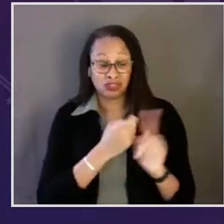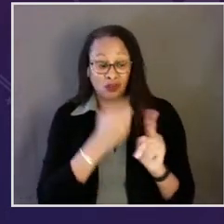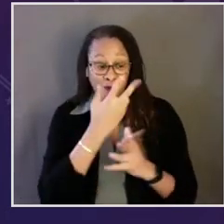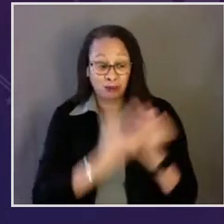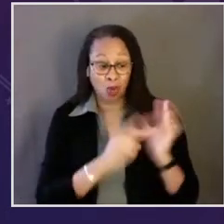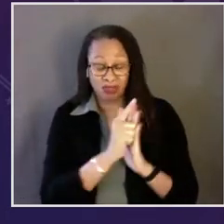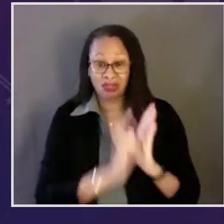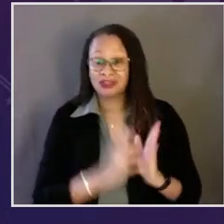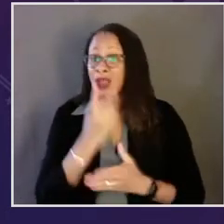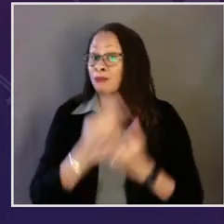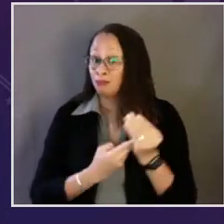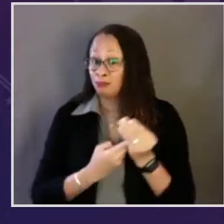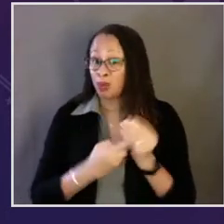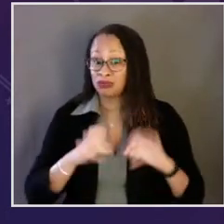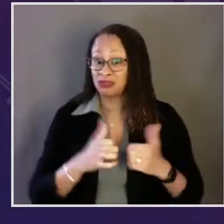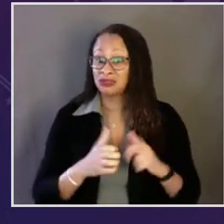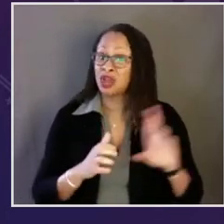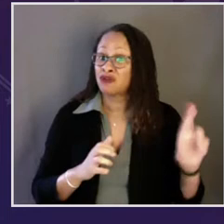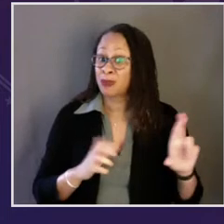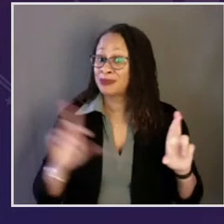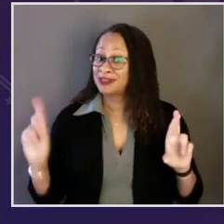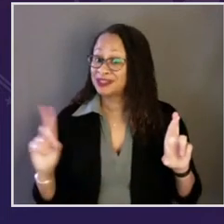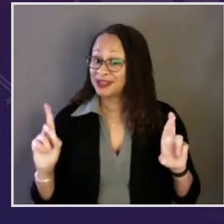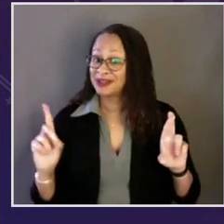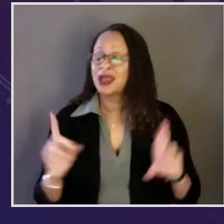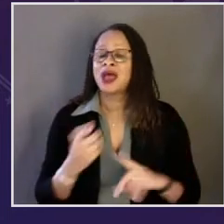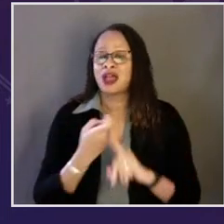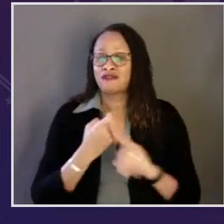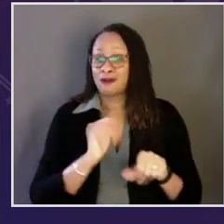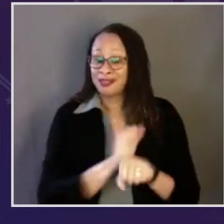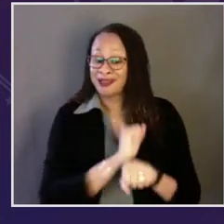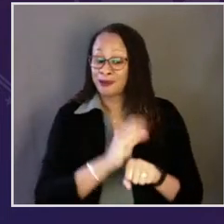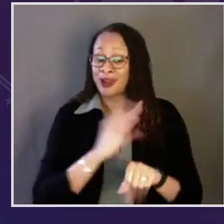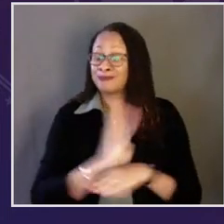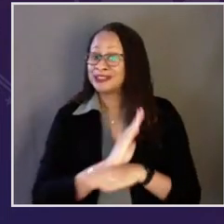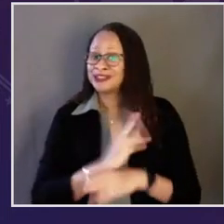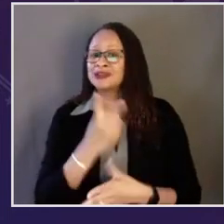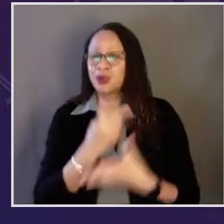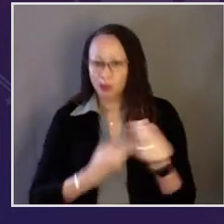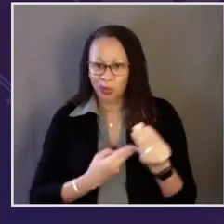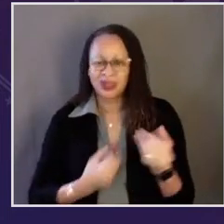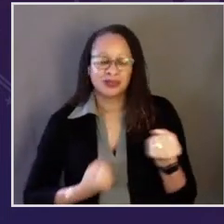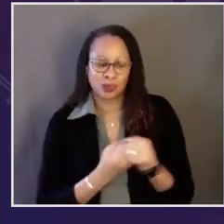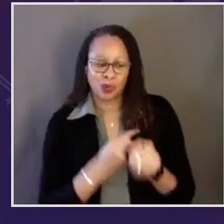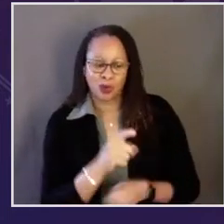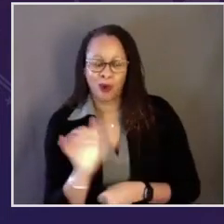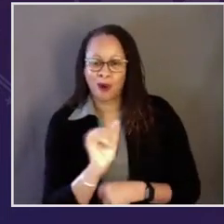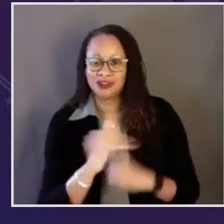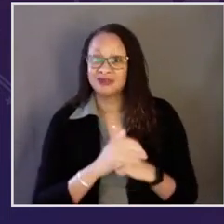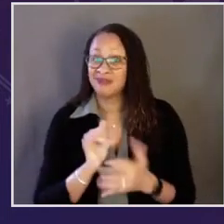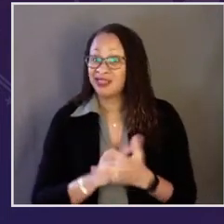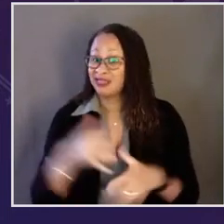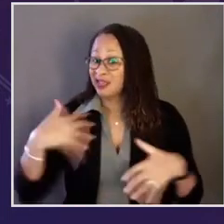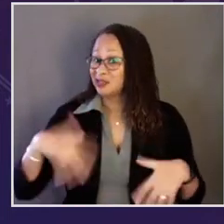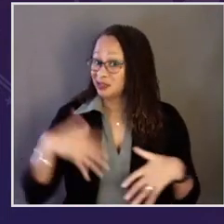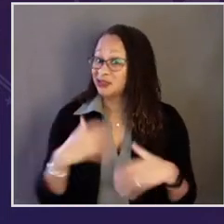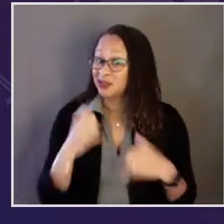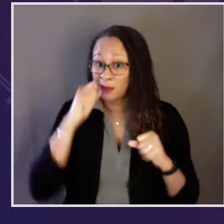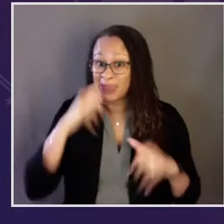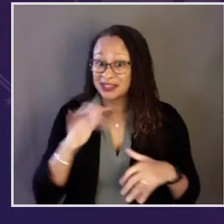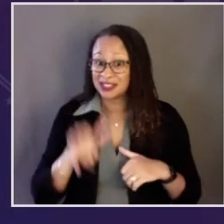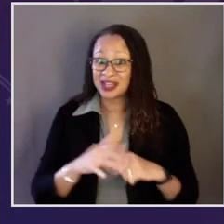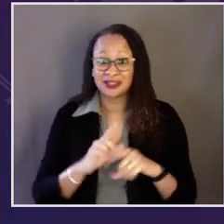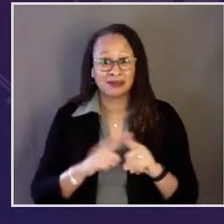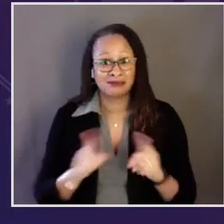sharing praise from both lawmakers and both political parties and from both labor and business